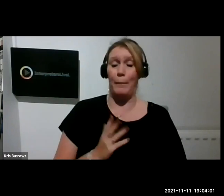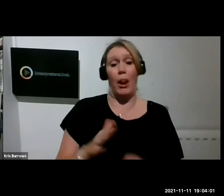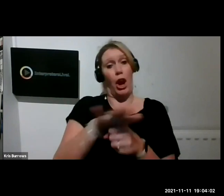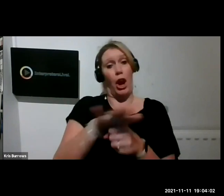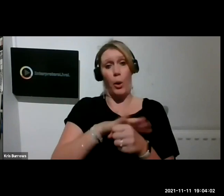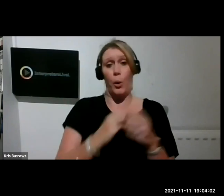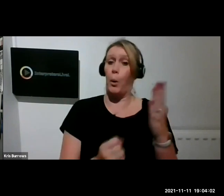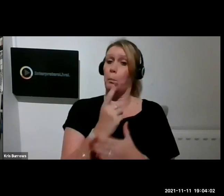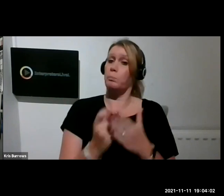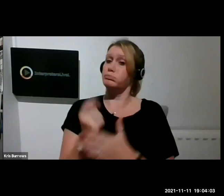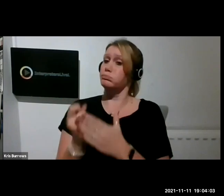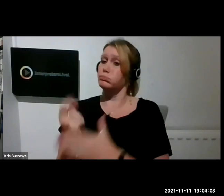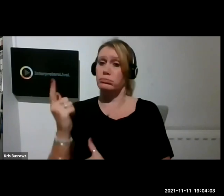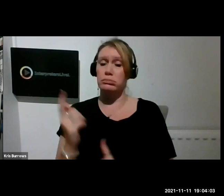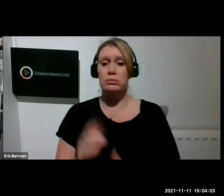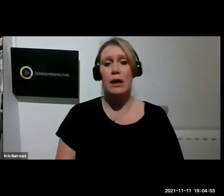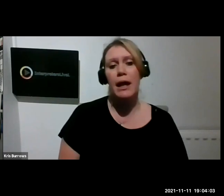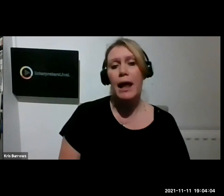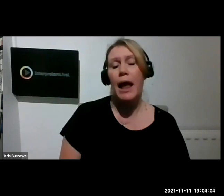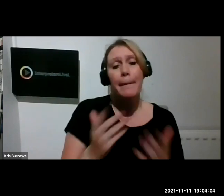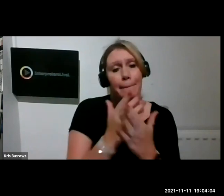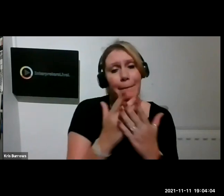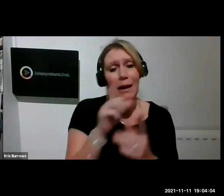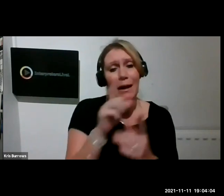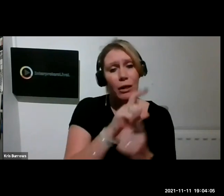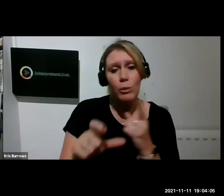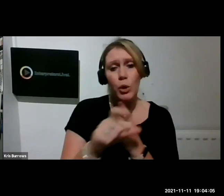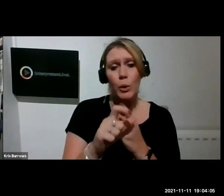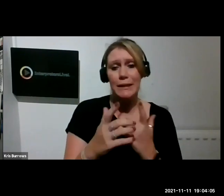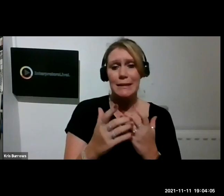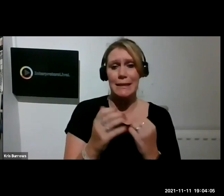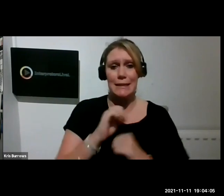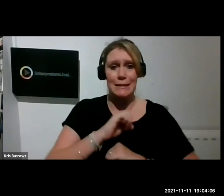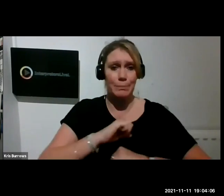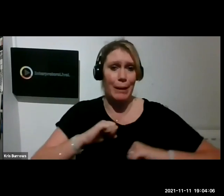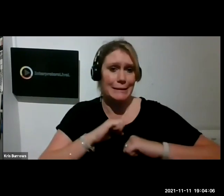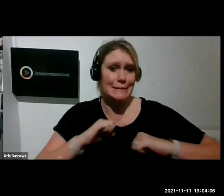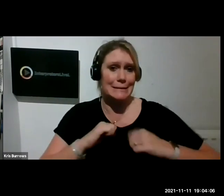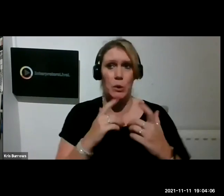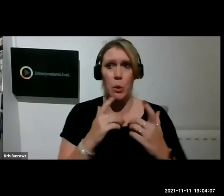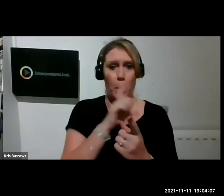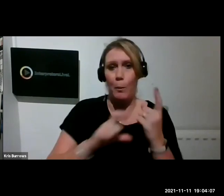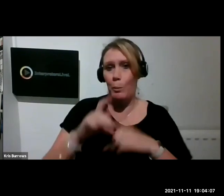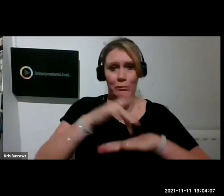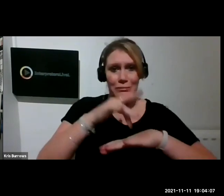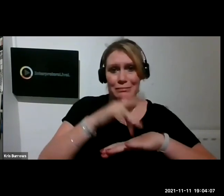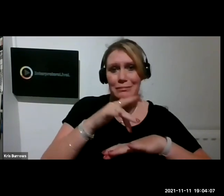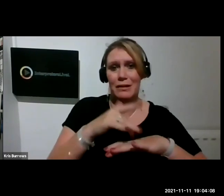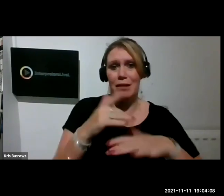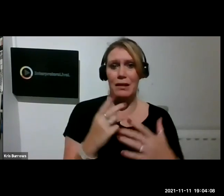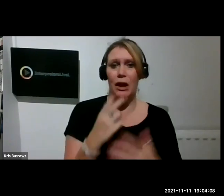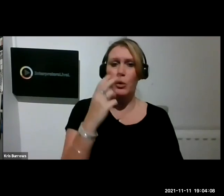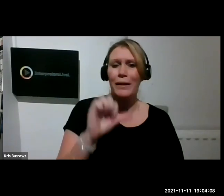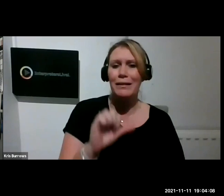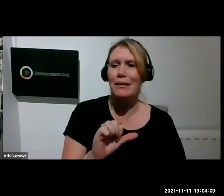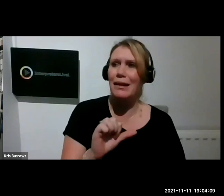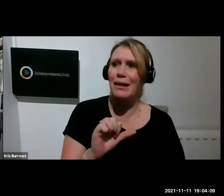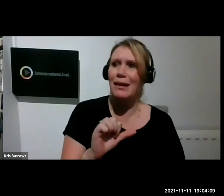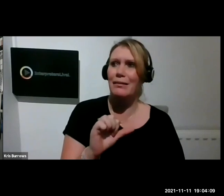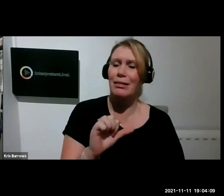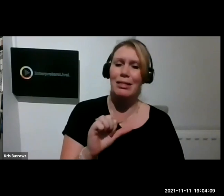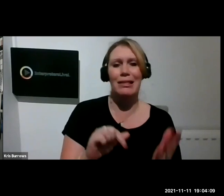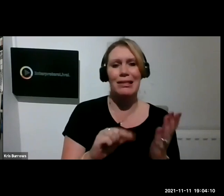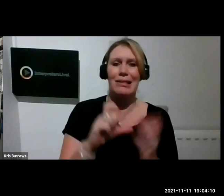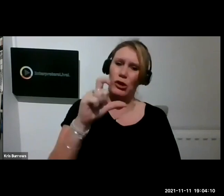many of the community spaces that we used previously and particularly the 21st century ones with better access have now been